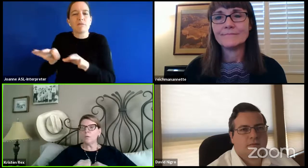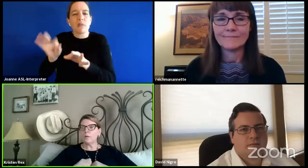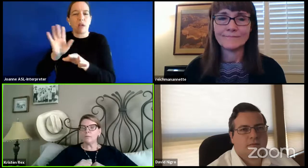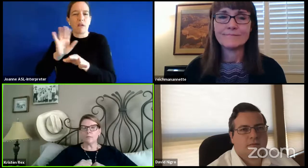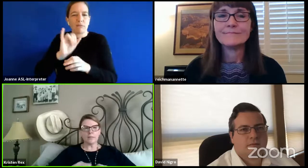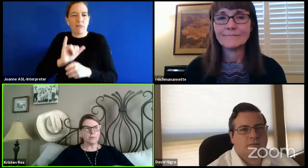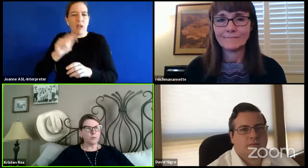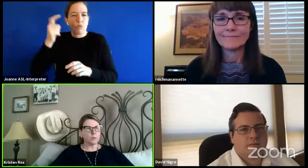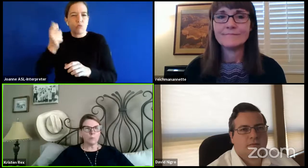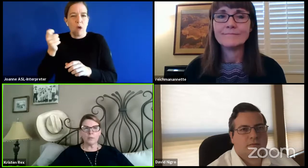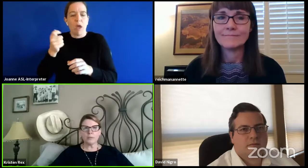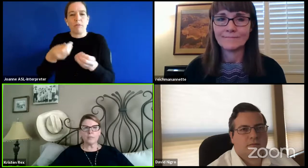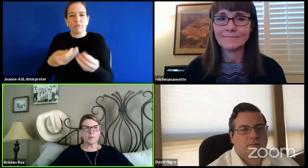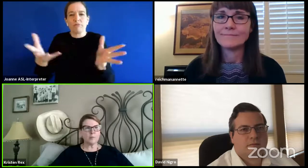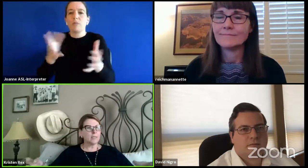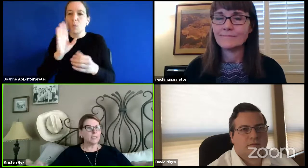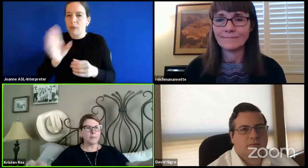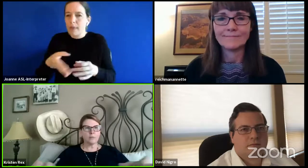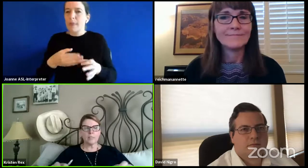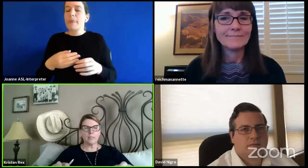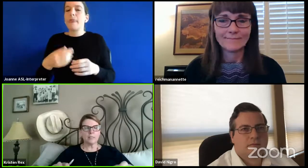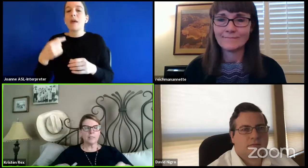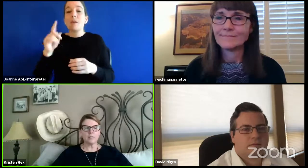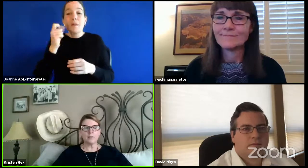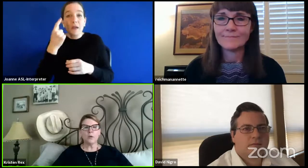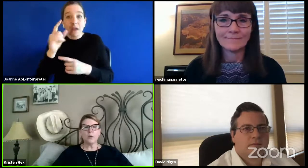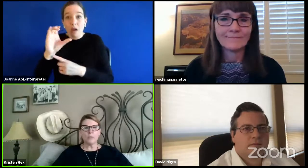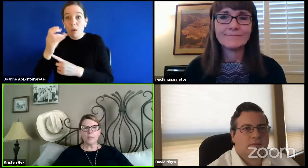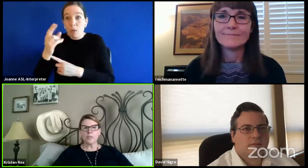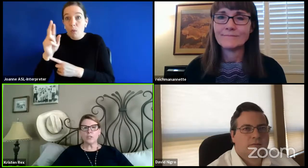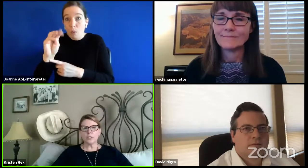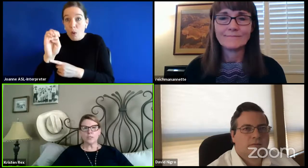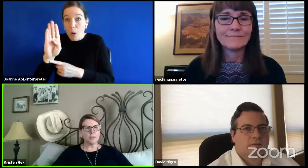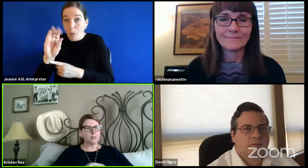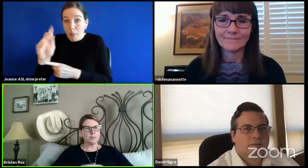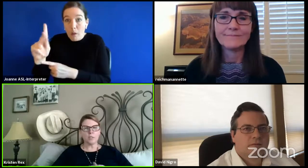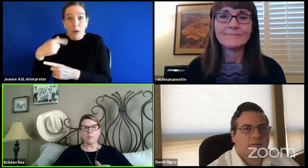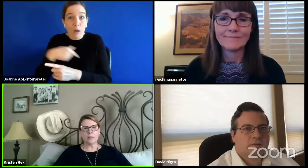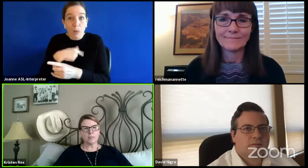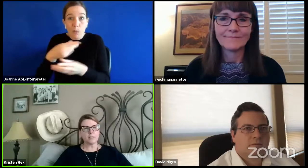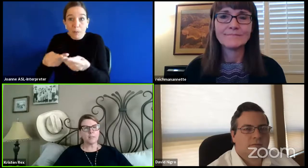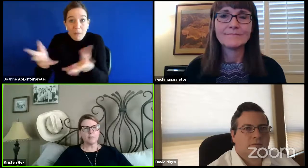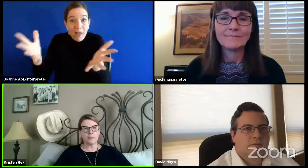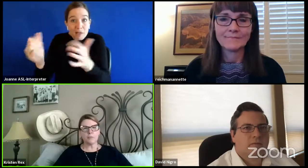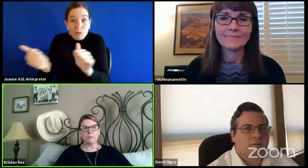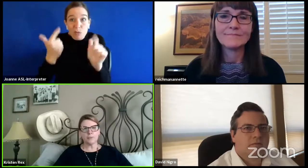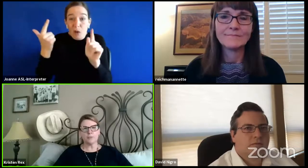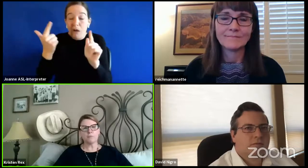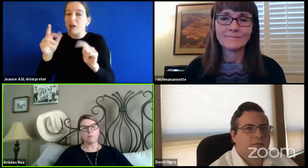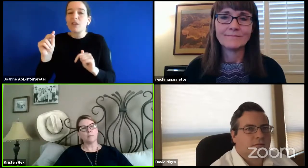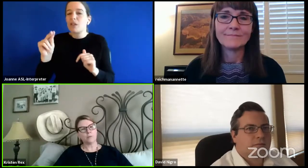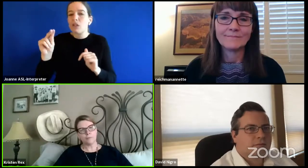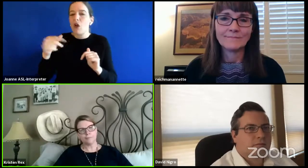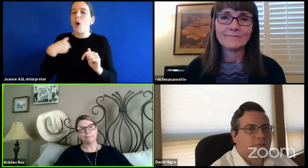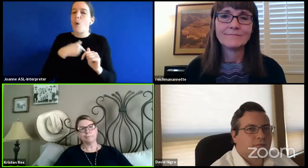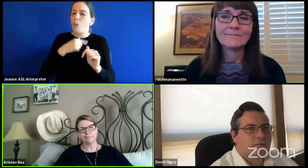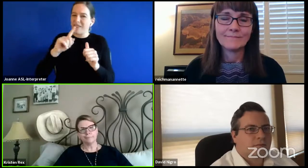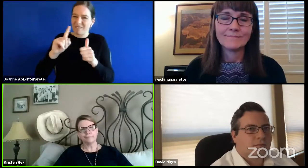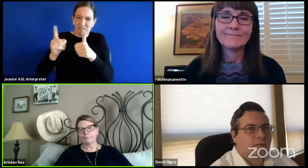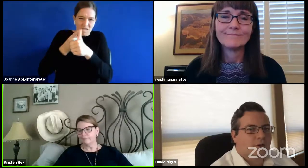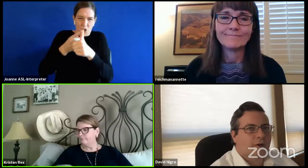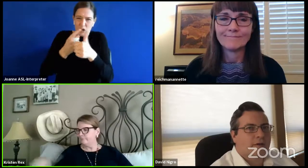were. We didn't pass out Chromebooks to everybody and have to recollect them. we just, it was all about accessibility first and foremost.